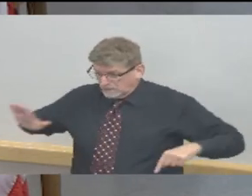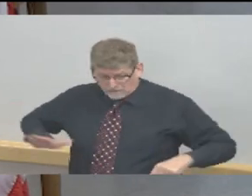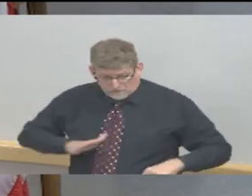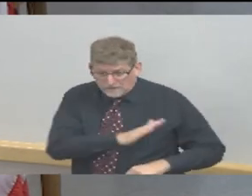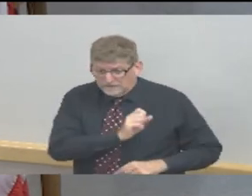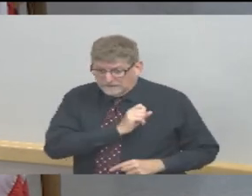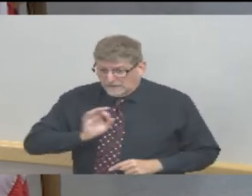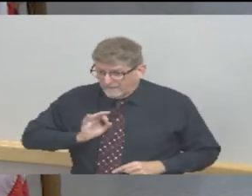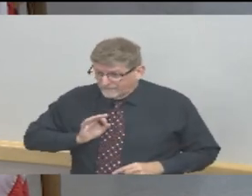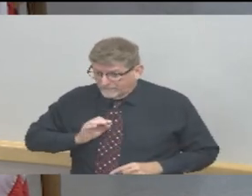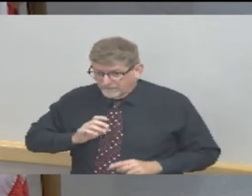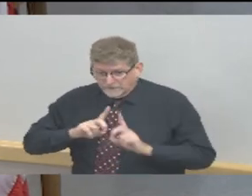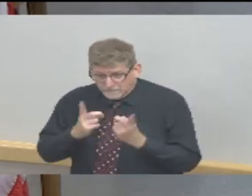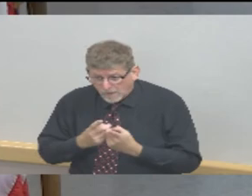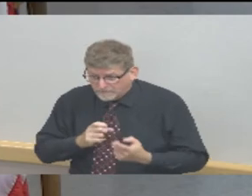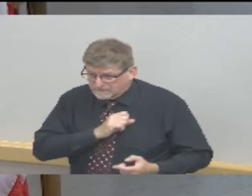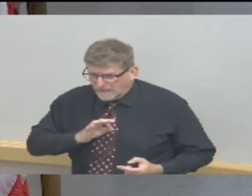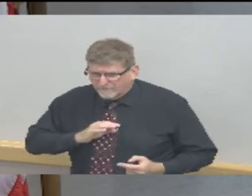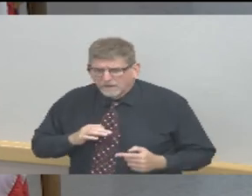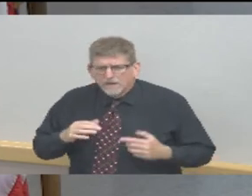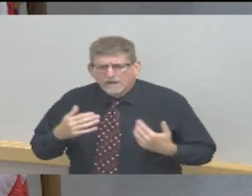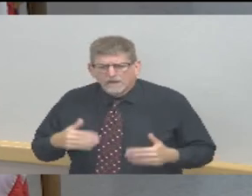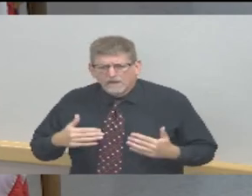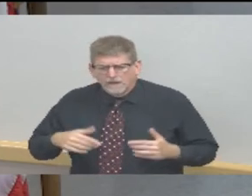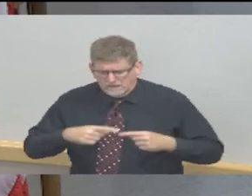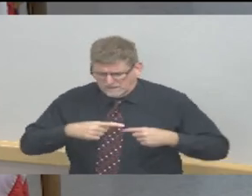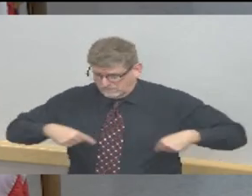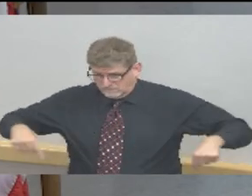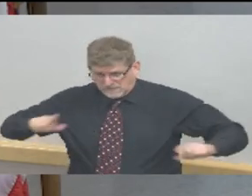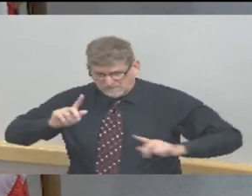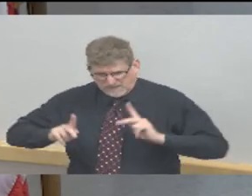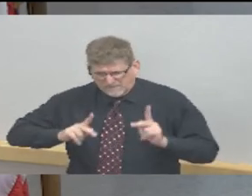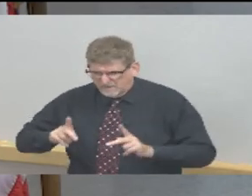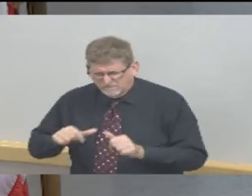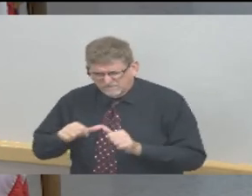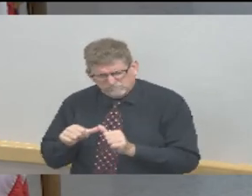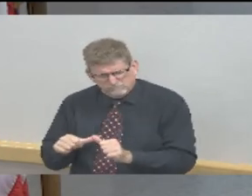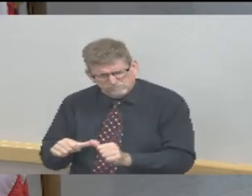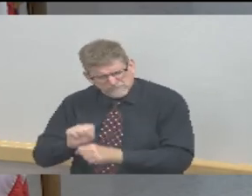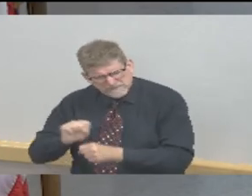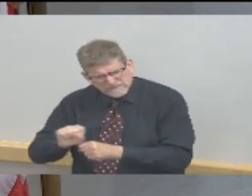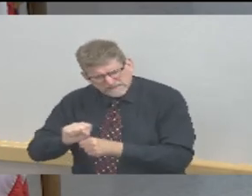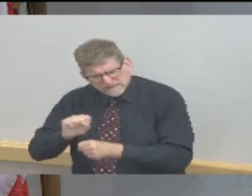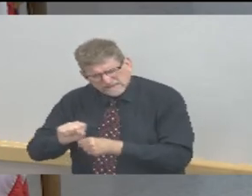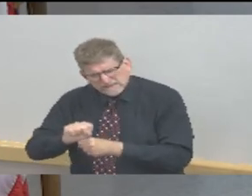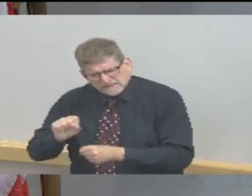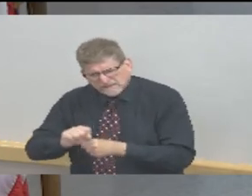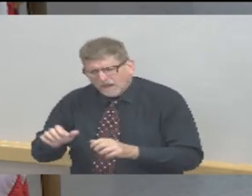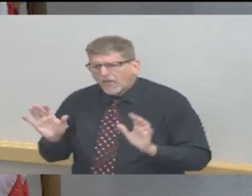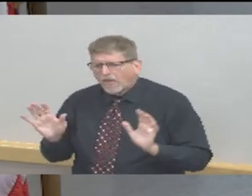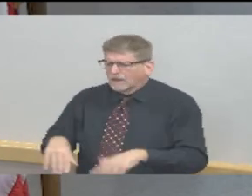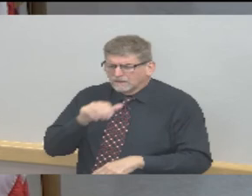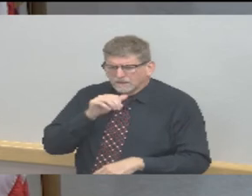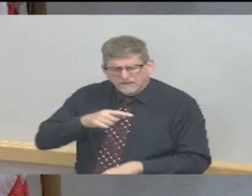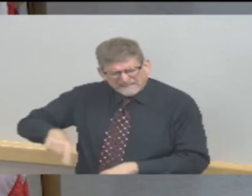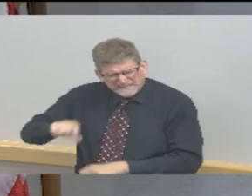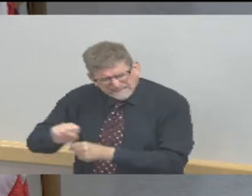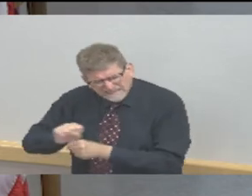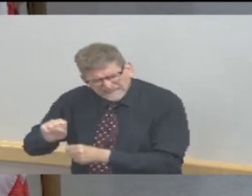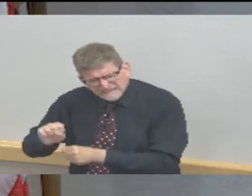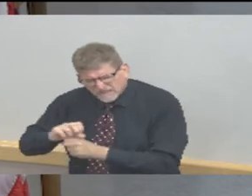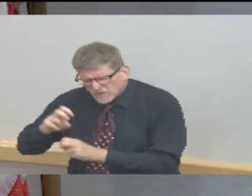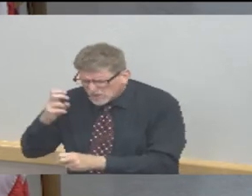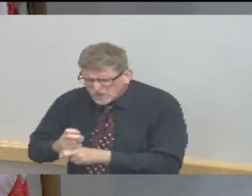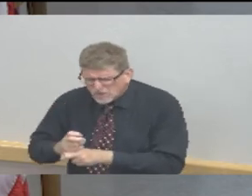have been on nonstop for weeks and they don't get a lot of thanks for that. But we